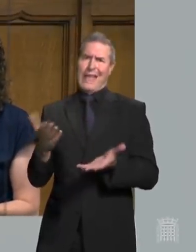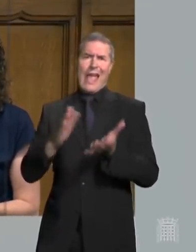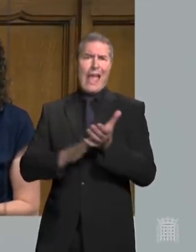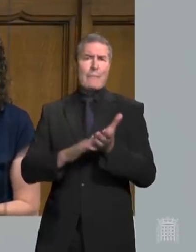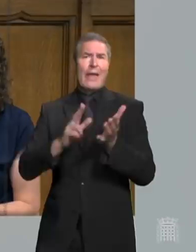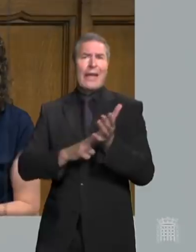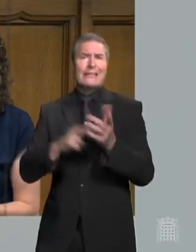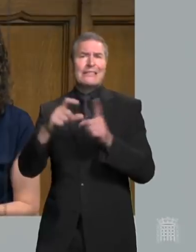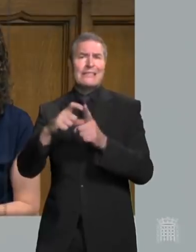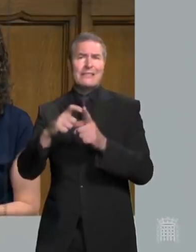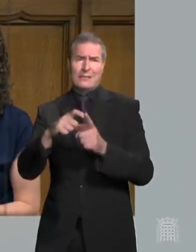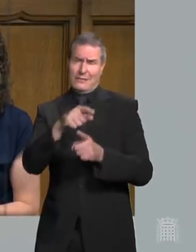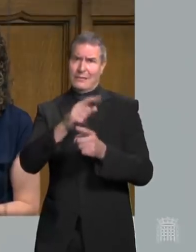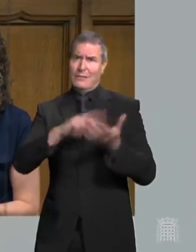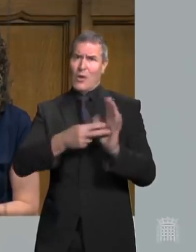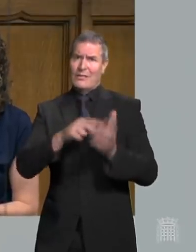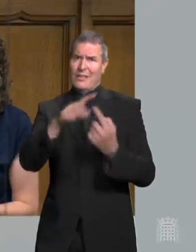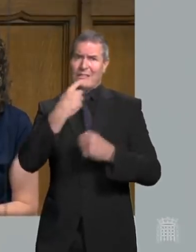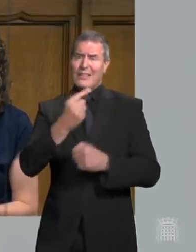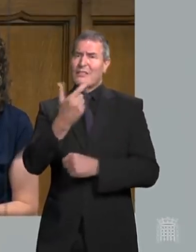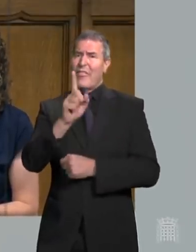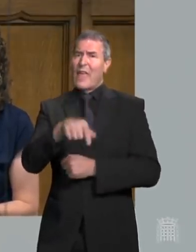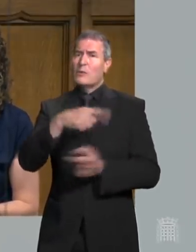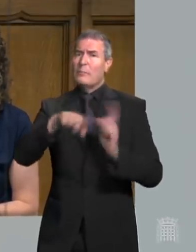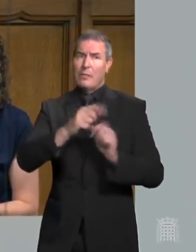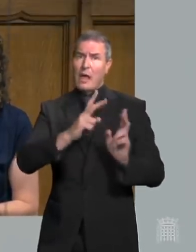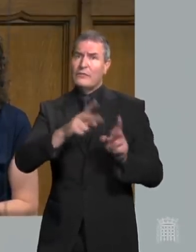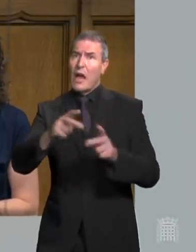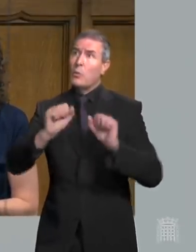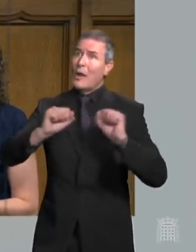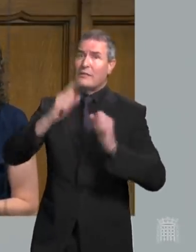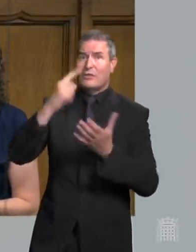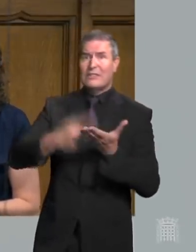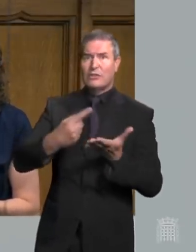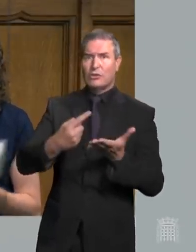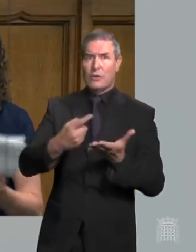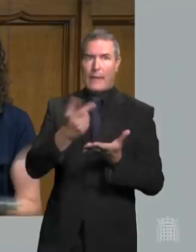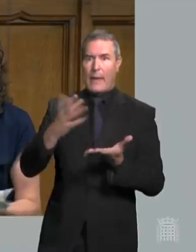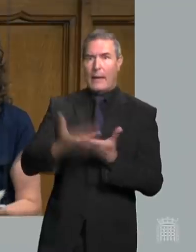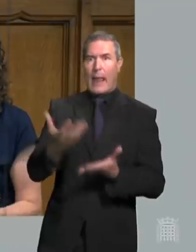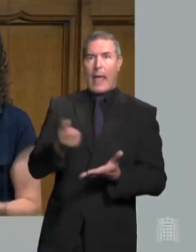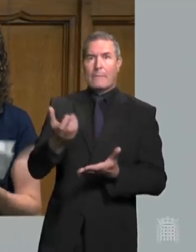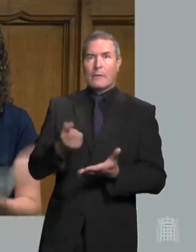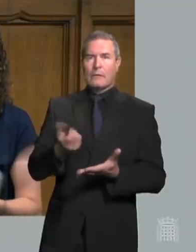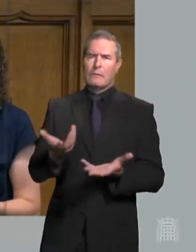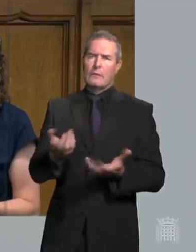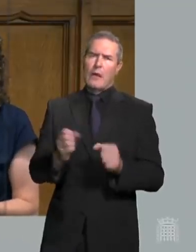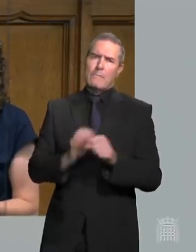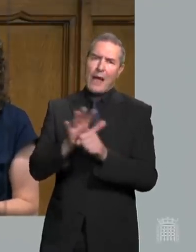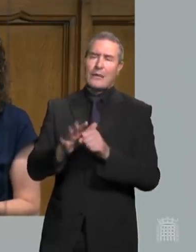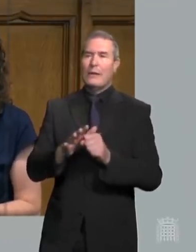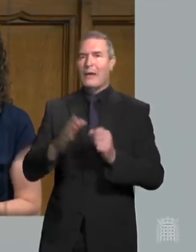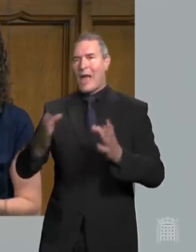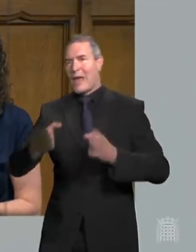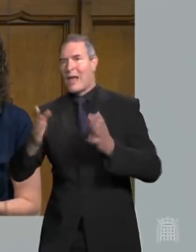association manicure estimate in that time 7,000 people have died waiting for a decision on their benefits claim and with the pandemic and the NHS